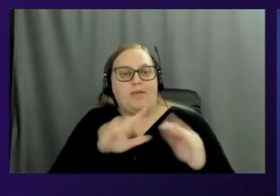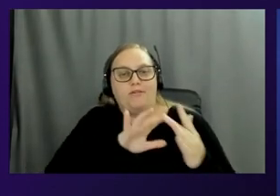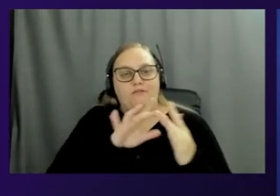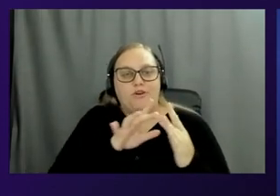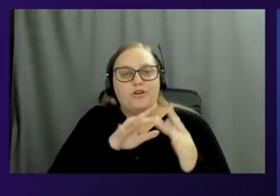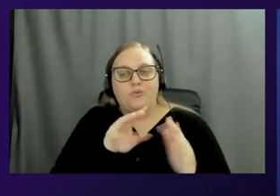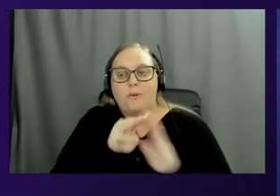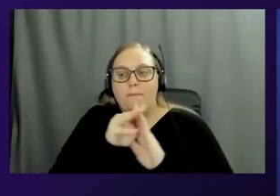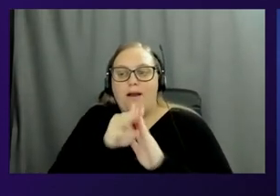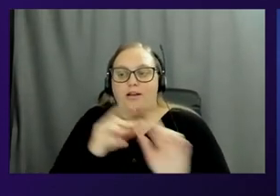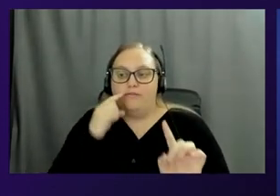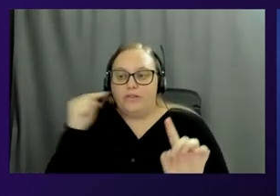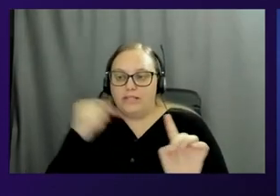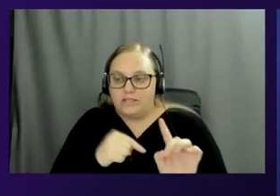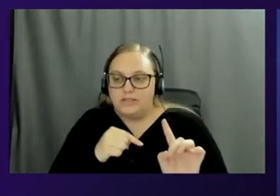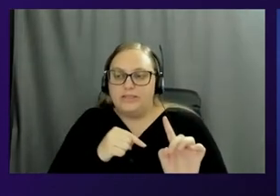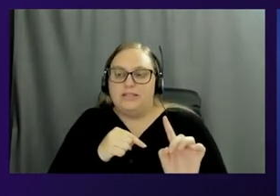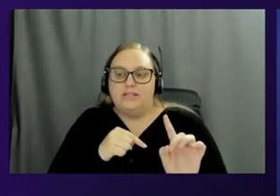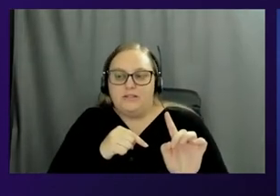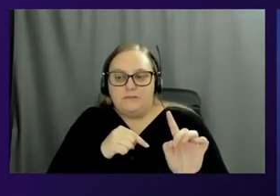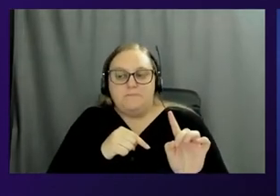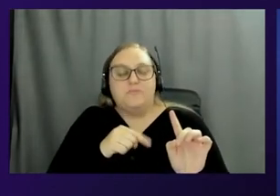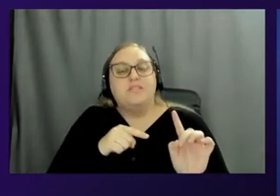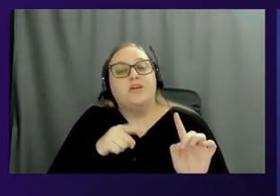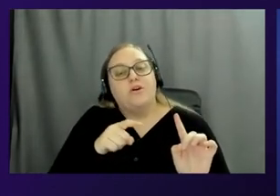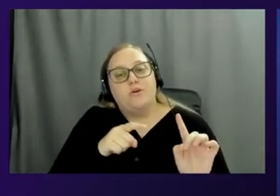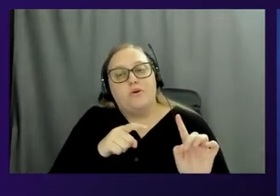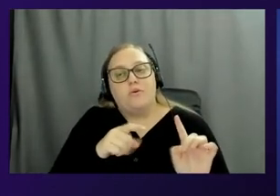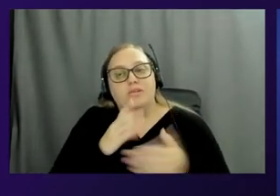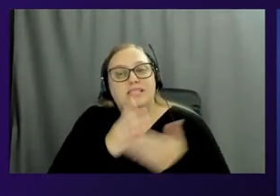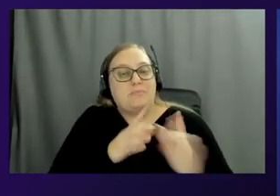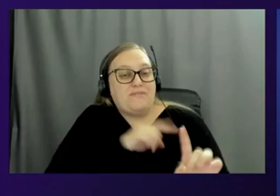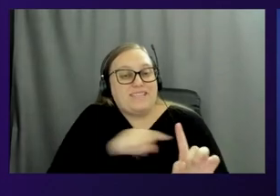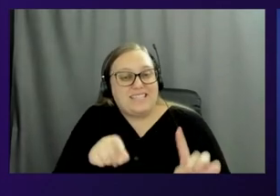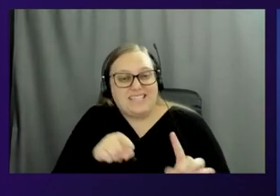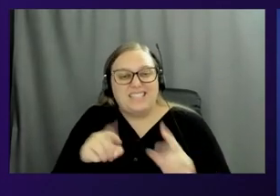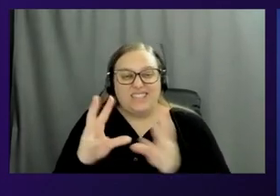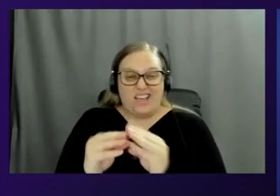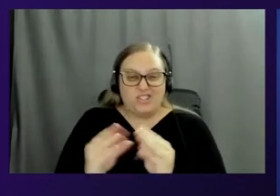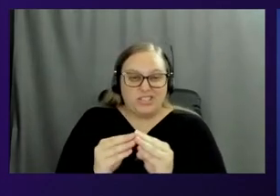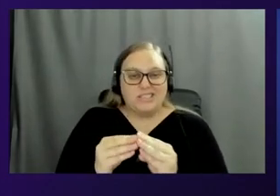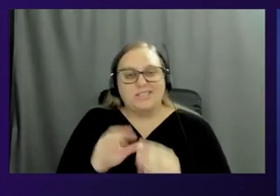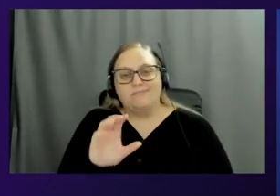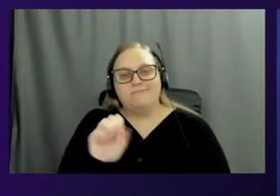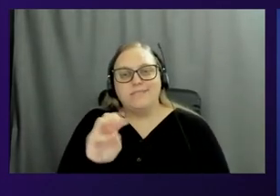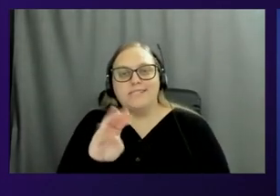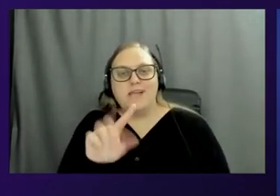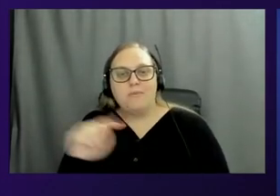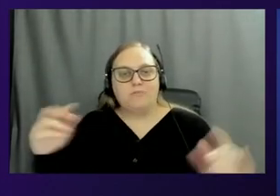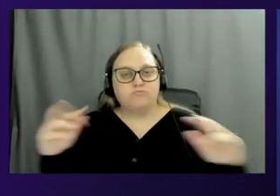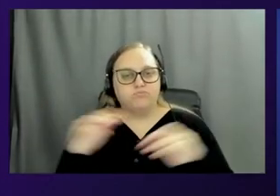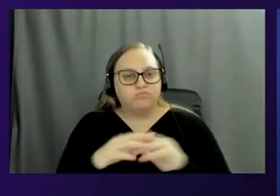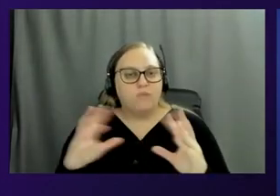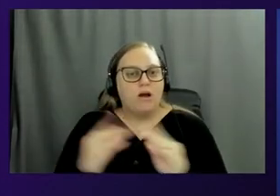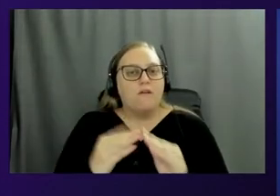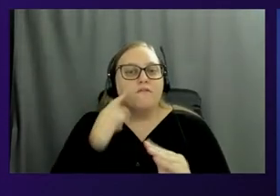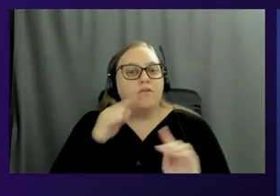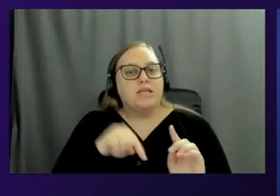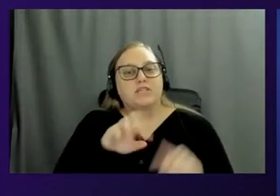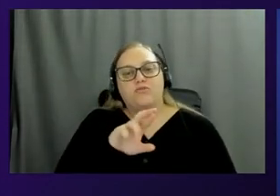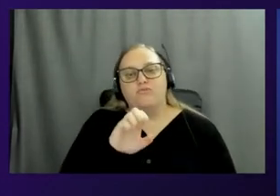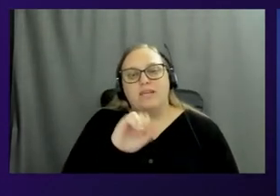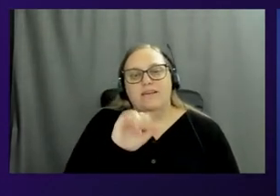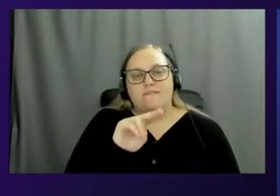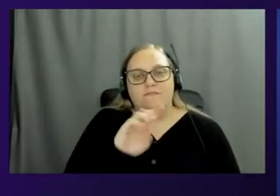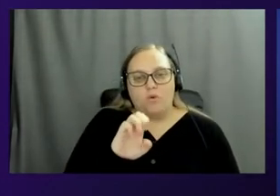and we have an in-person version at some of these, uh, some, some of these sessions and summits that we offer from reinforced to reinvent as well.